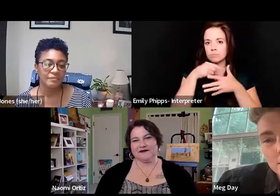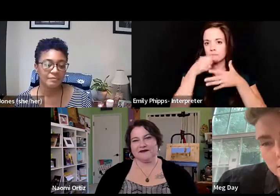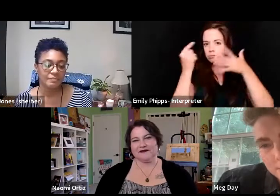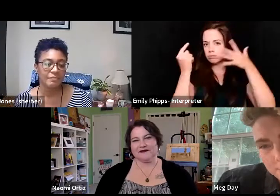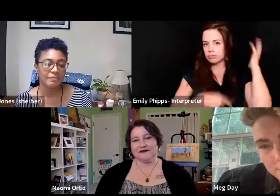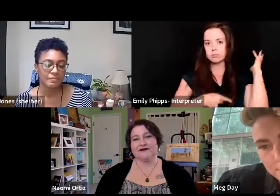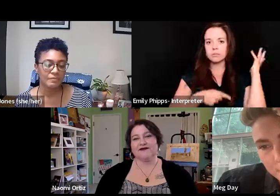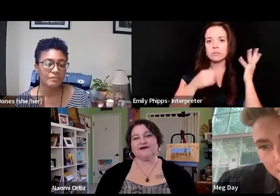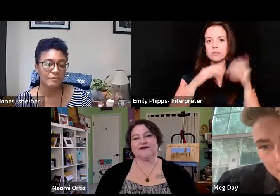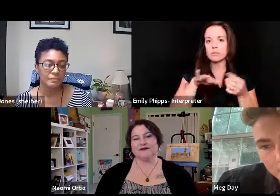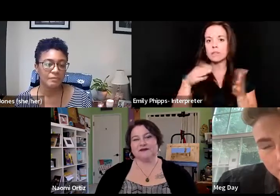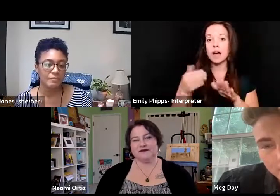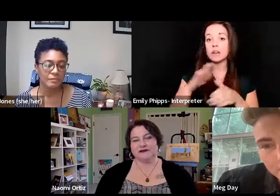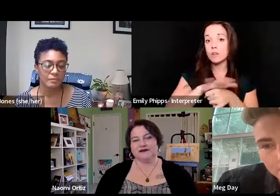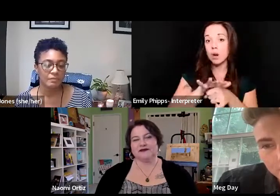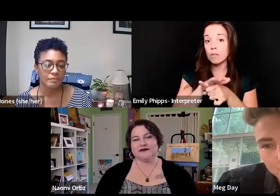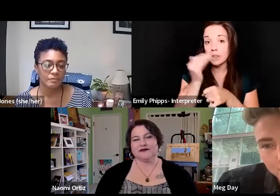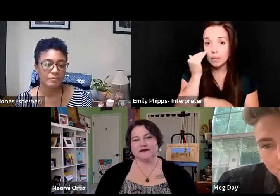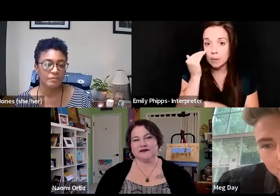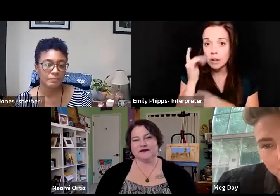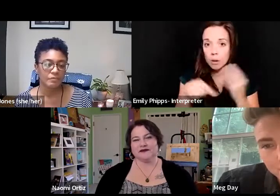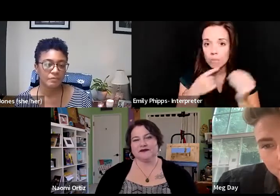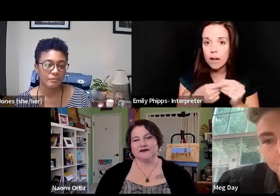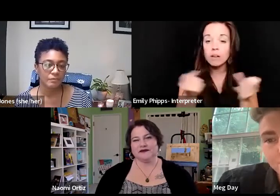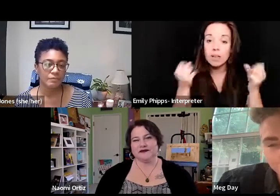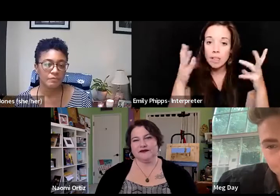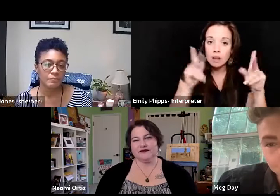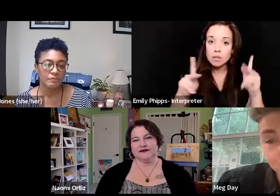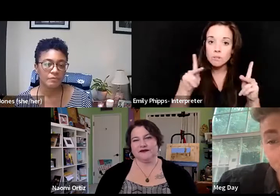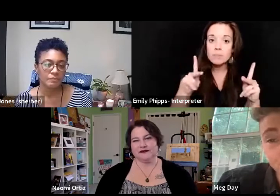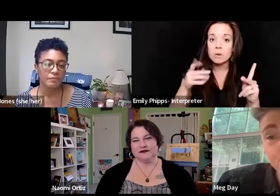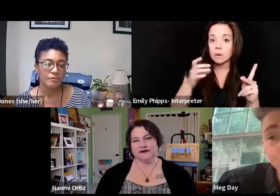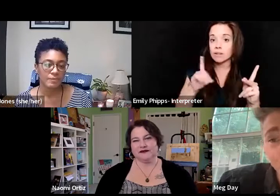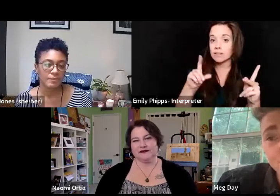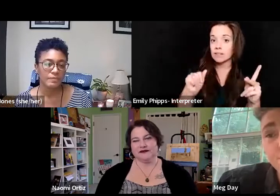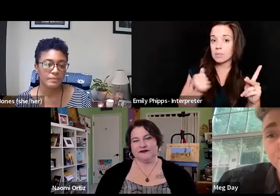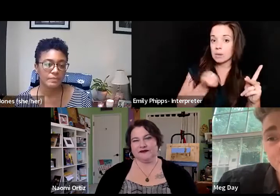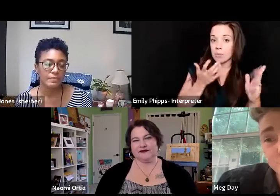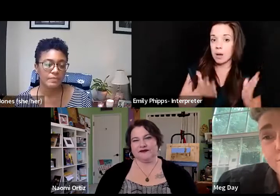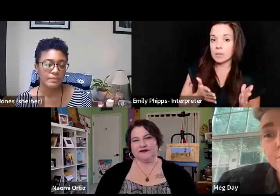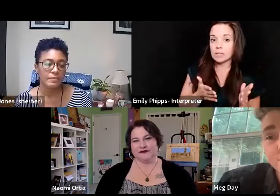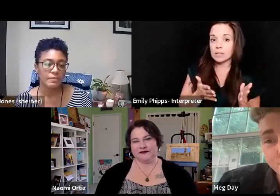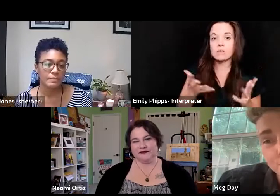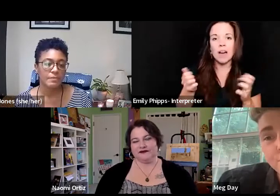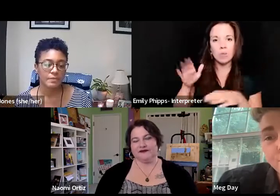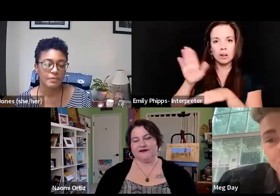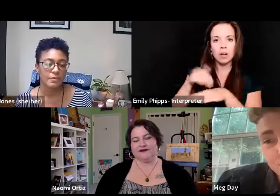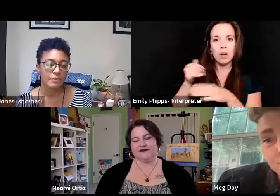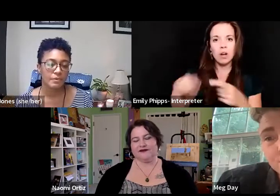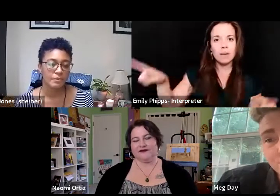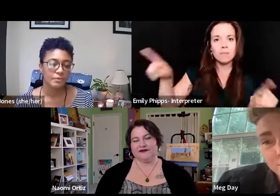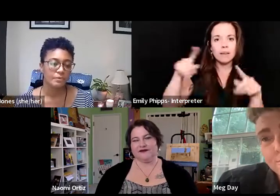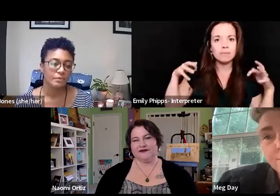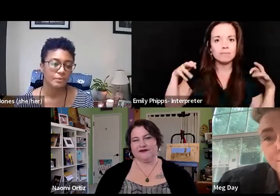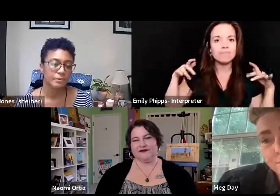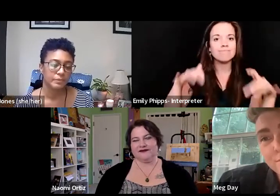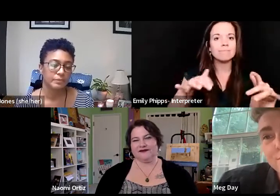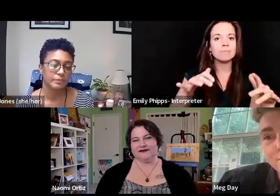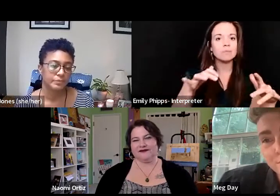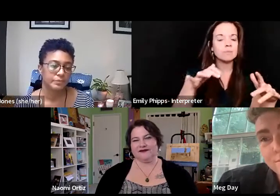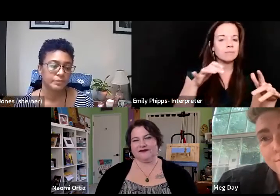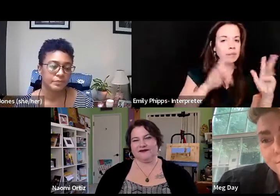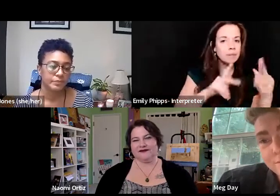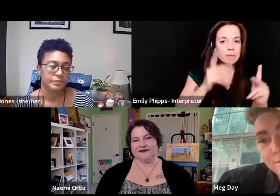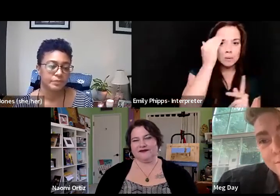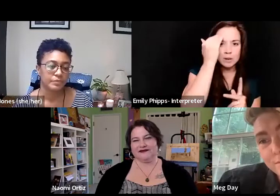COVID in the past two years that we know of, and a lot of those people are disabled poets. So I want to call them in. The ones we know, the ones we don't.